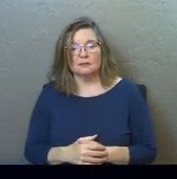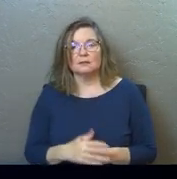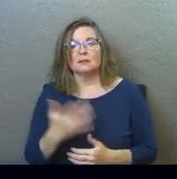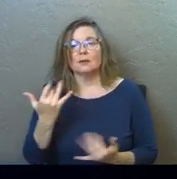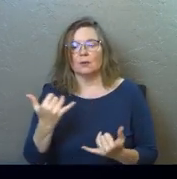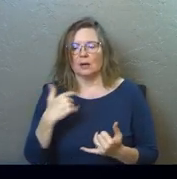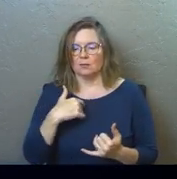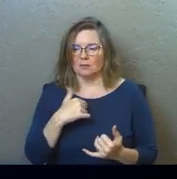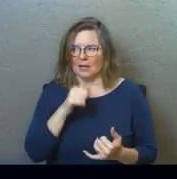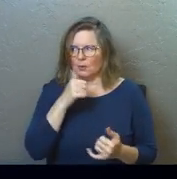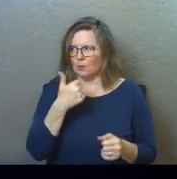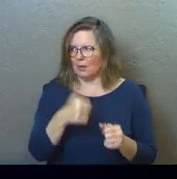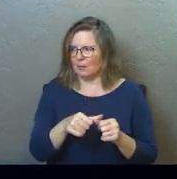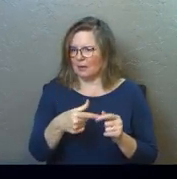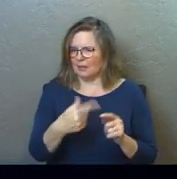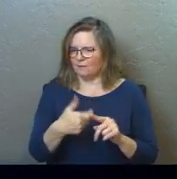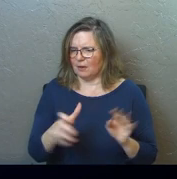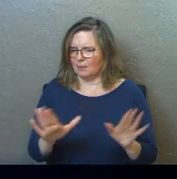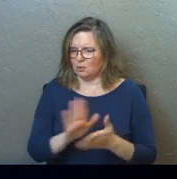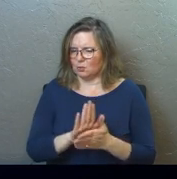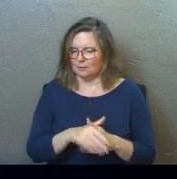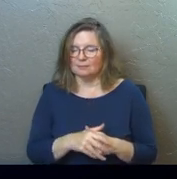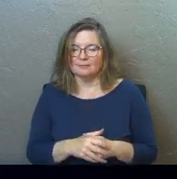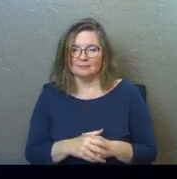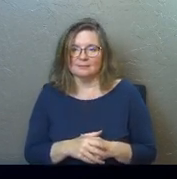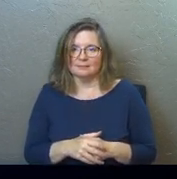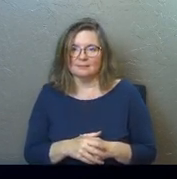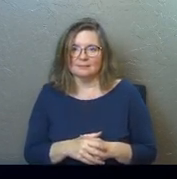Some of you right now are like, I don't remember this from Sunday school.